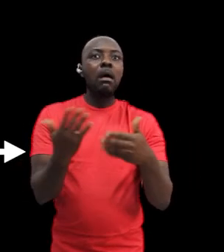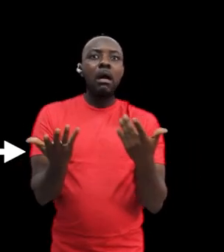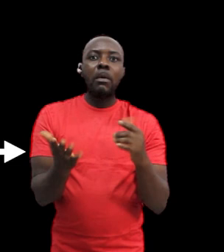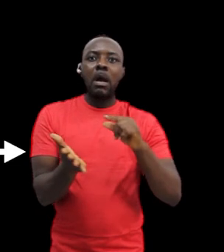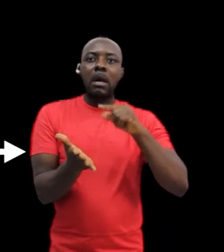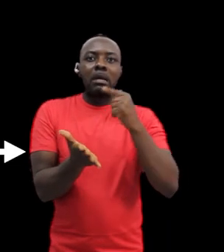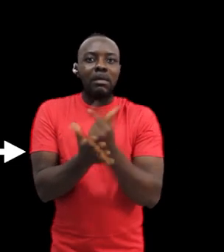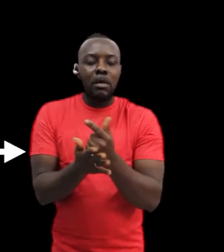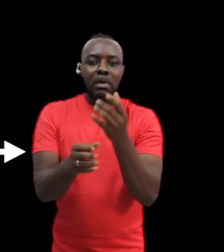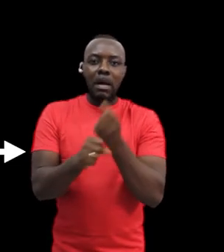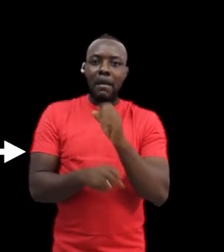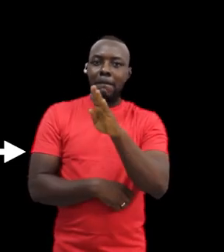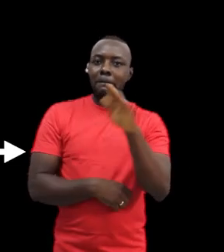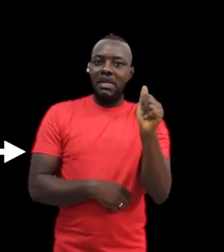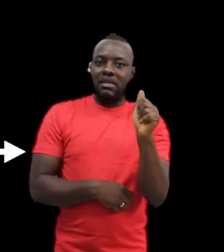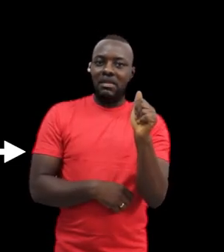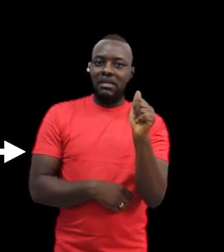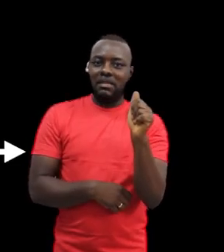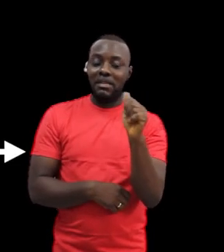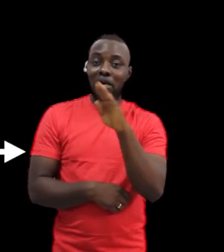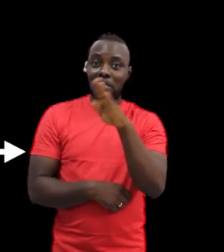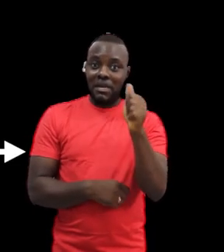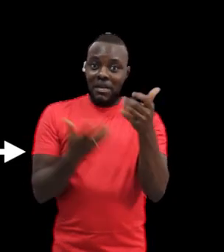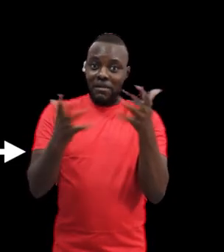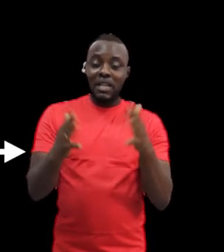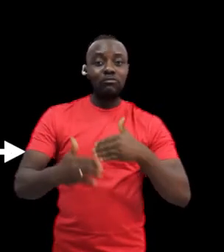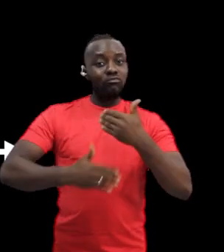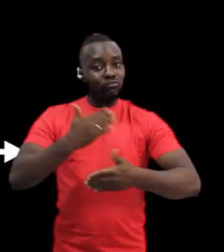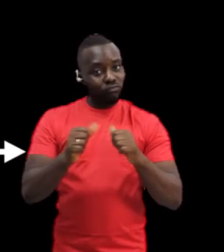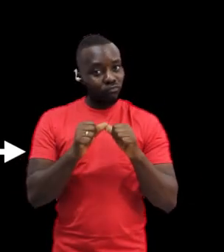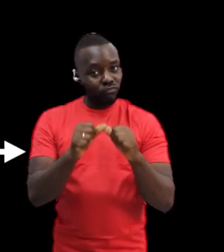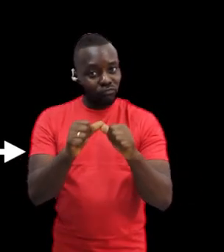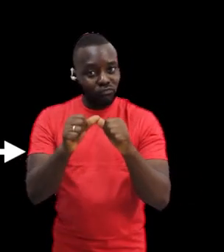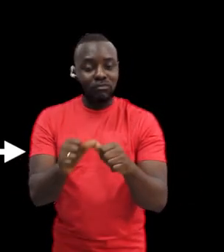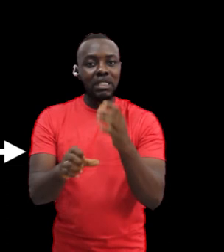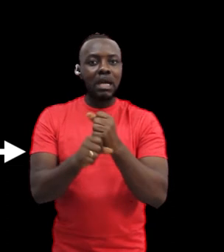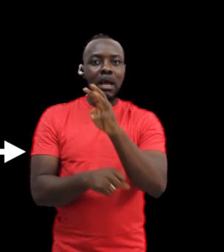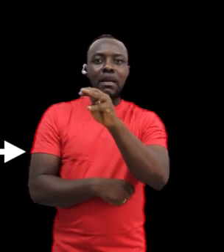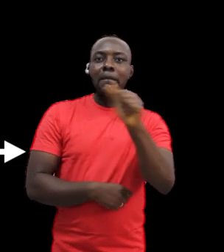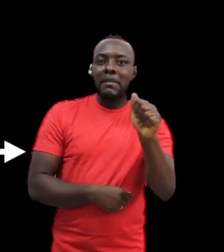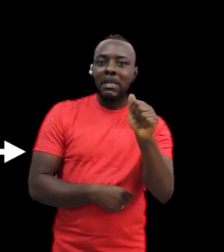He went on to earn his bachelor's and two master's degree before receiving an honorary doctorate degree